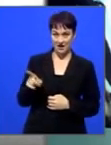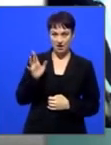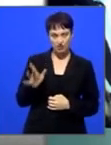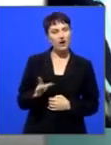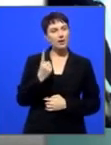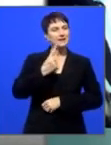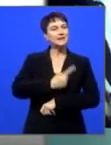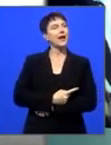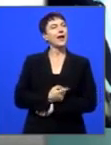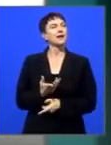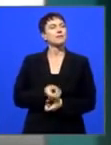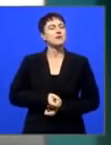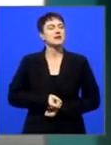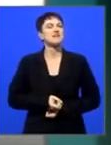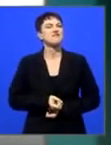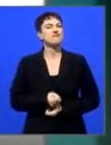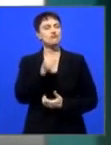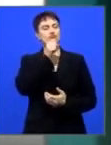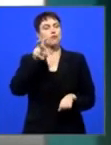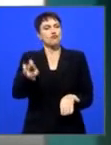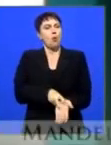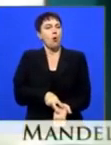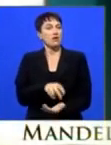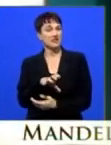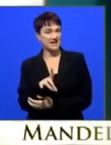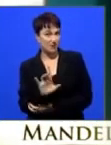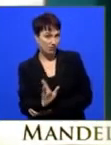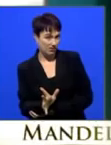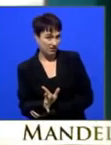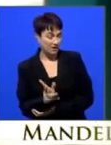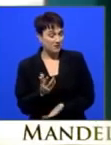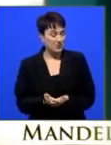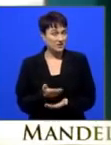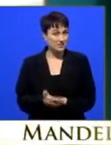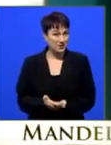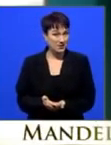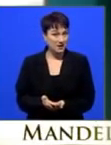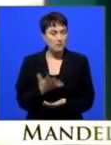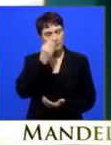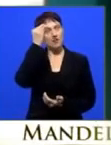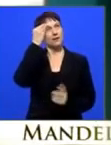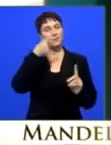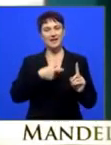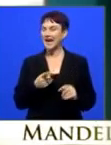going to release it just in memory? Well, I really don't think so. You know,